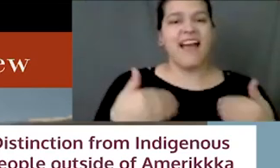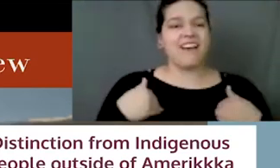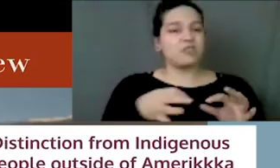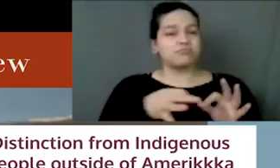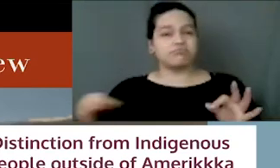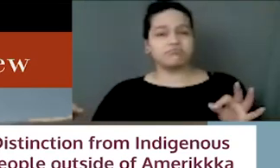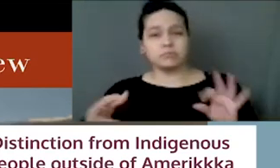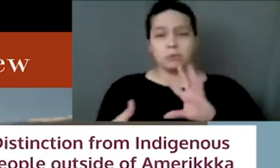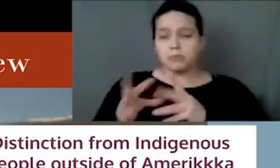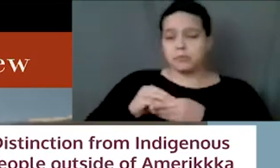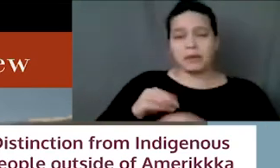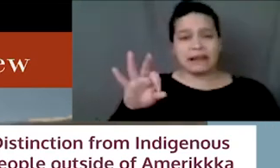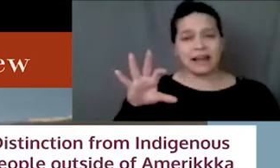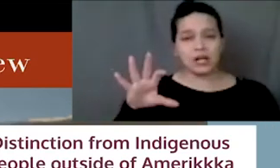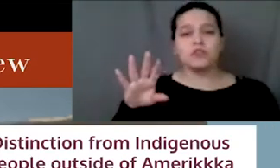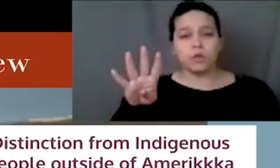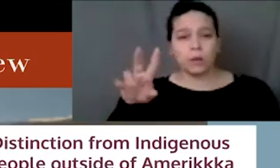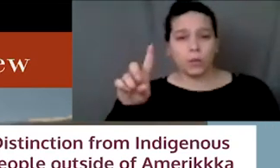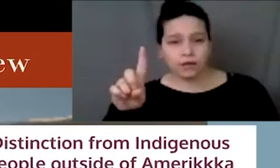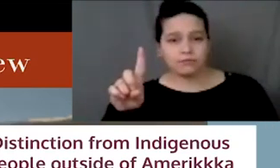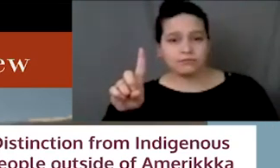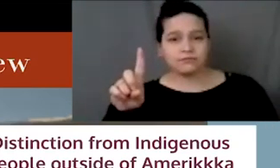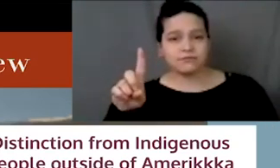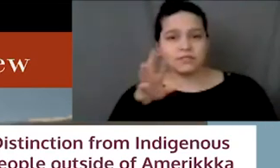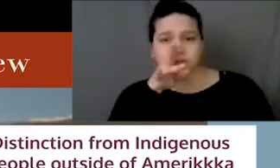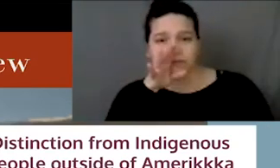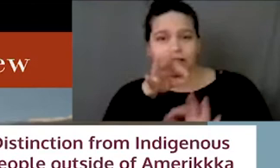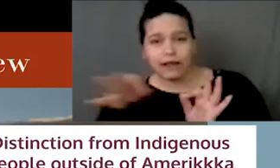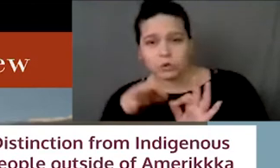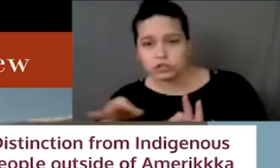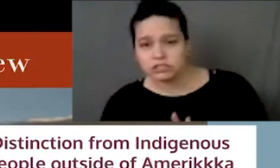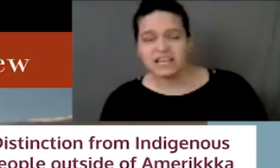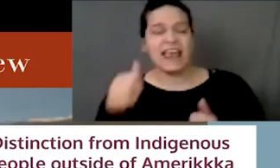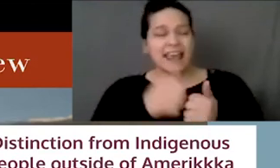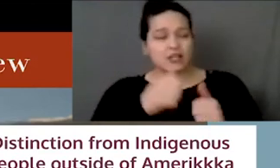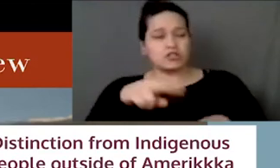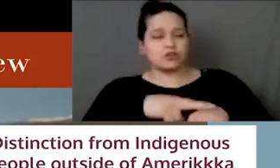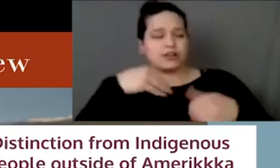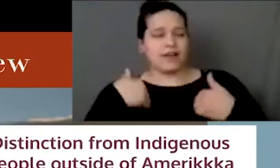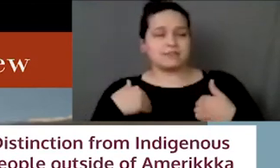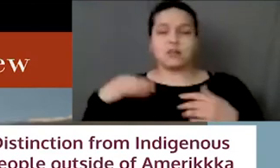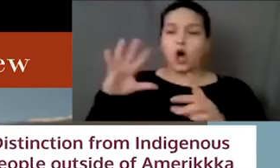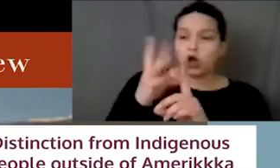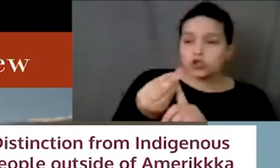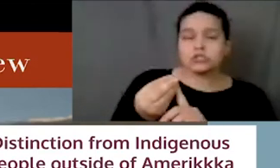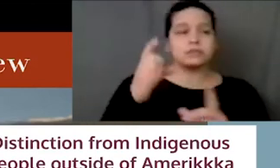Each nation has their respective cultural practice and belief.